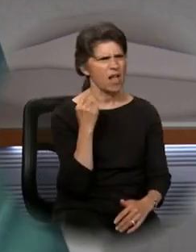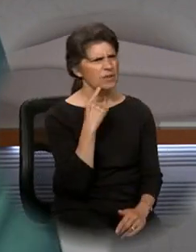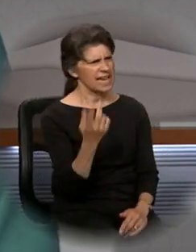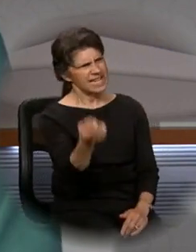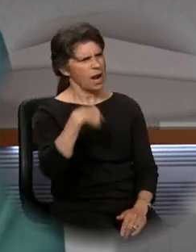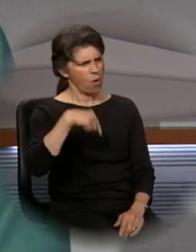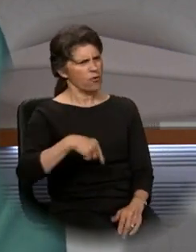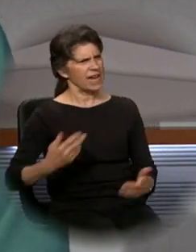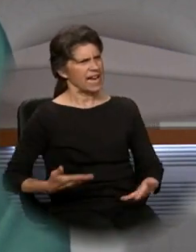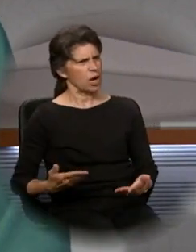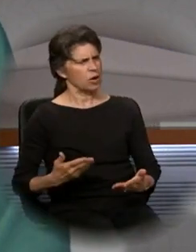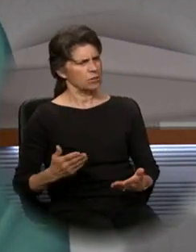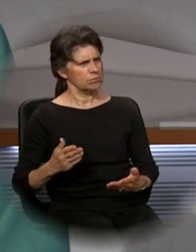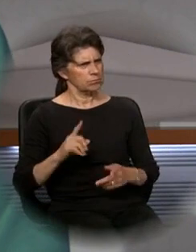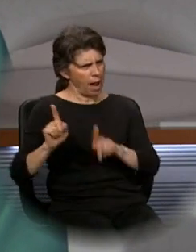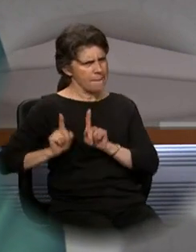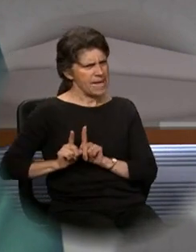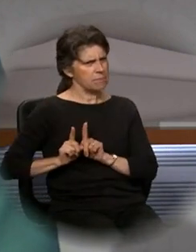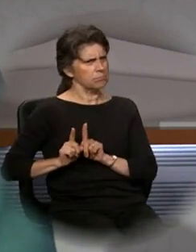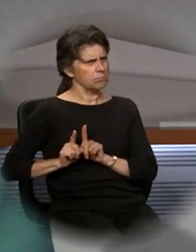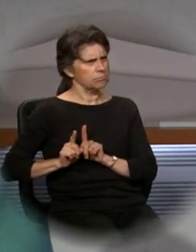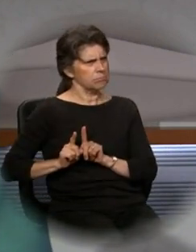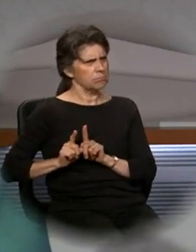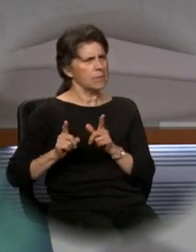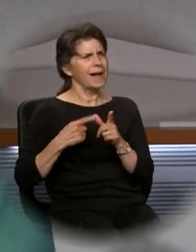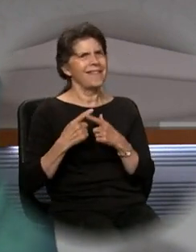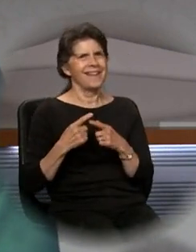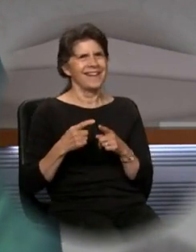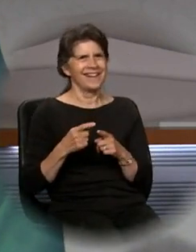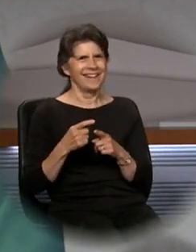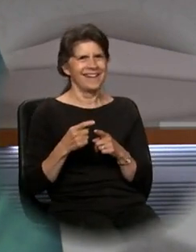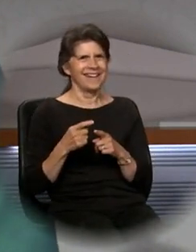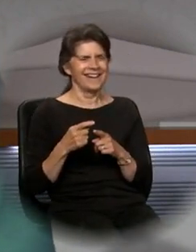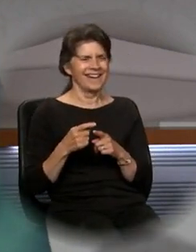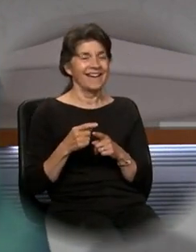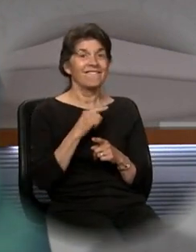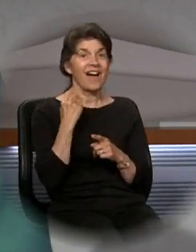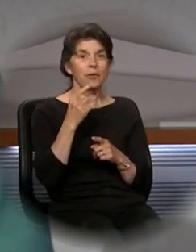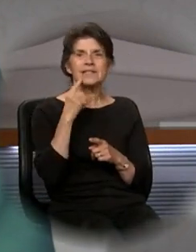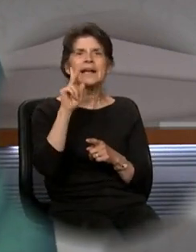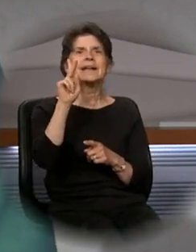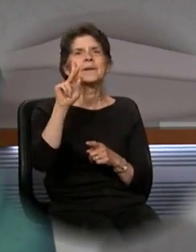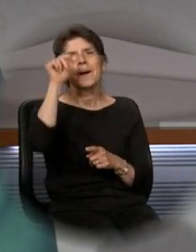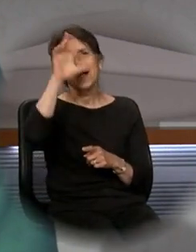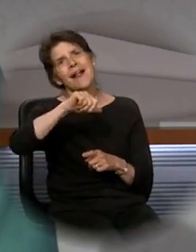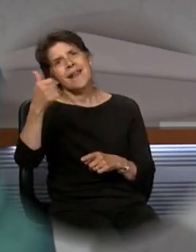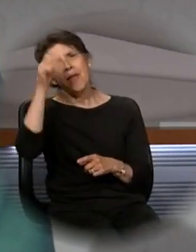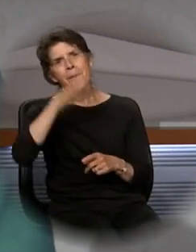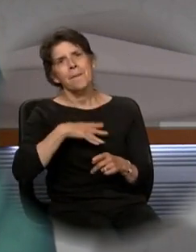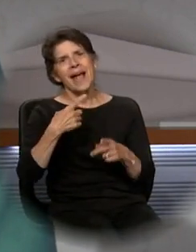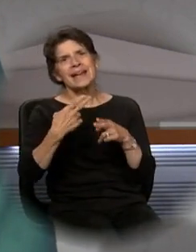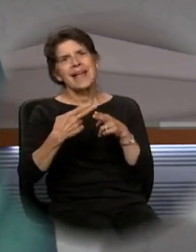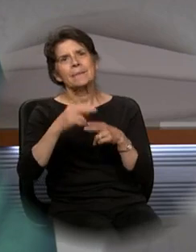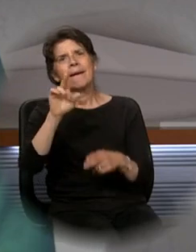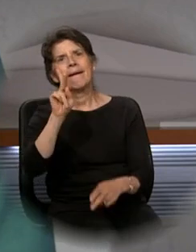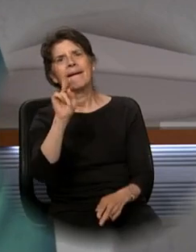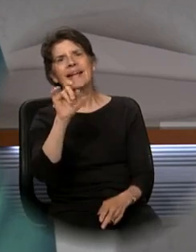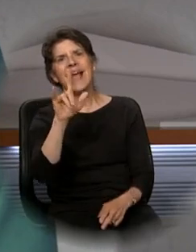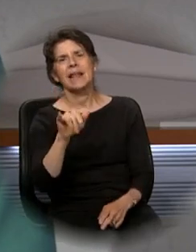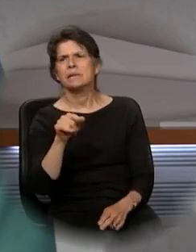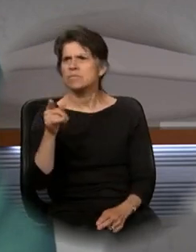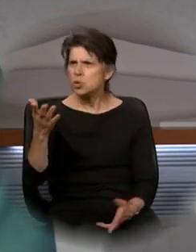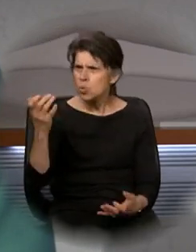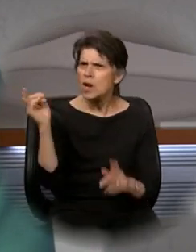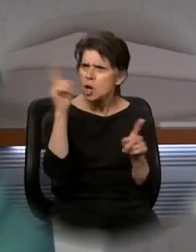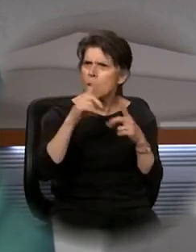get over here by me. And then, he said to Kelly, Do you want to go to heaven? And Kelly